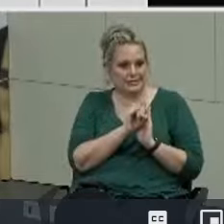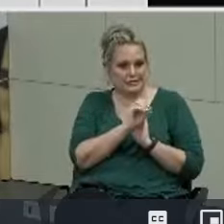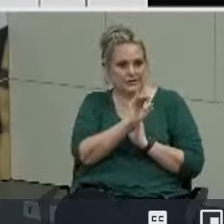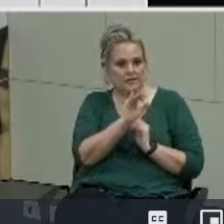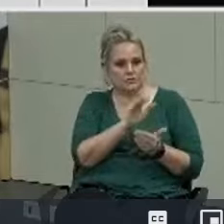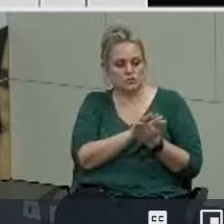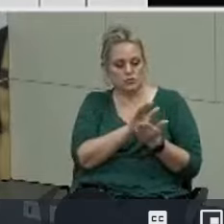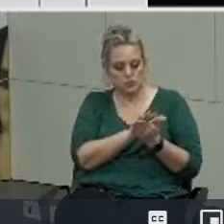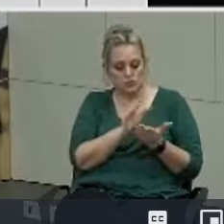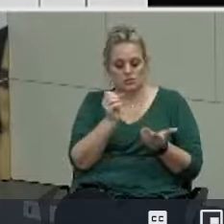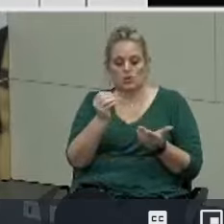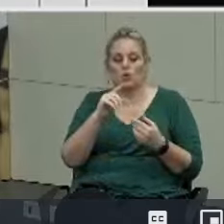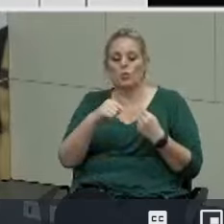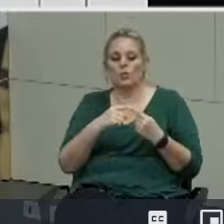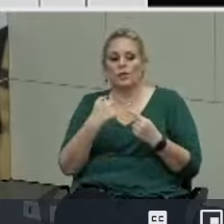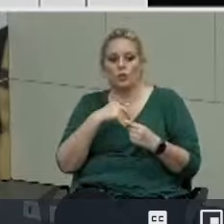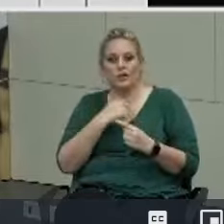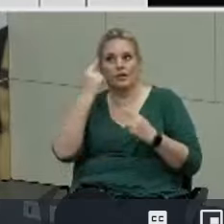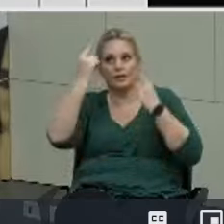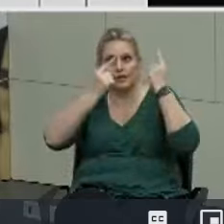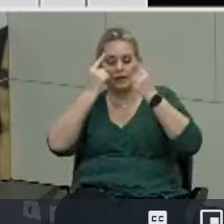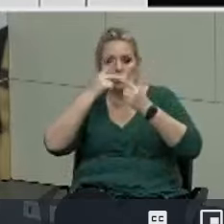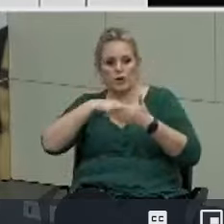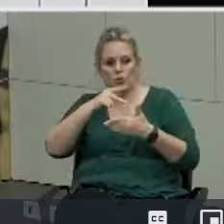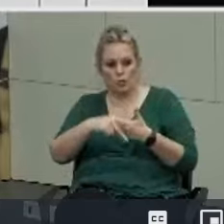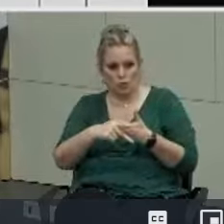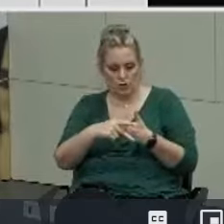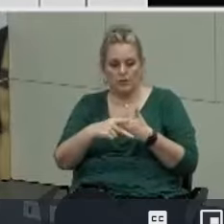and so when we when we think about program we're thinking about magnet